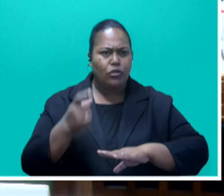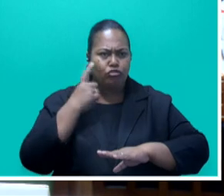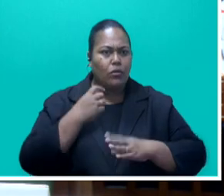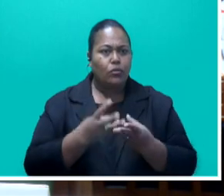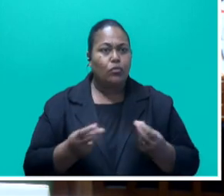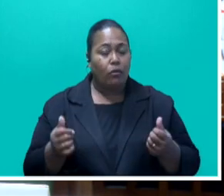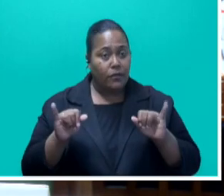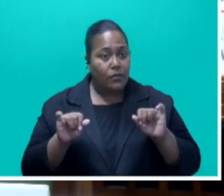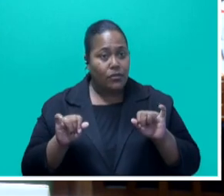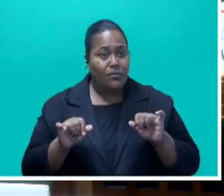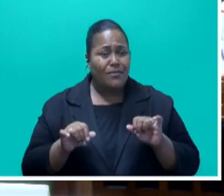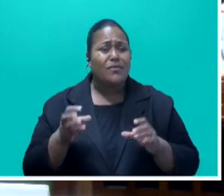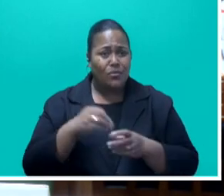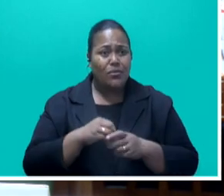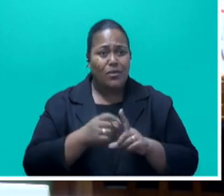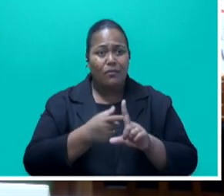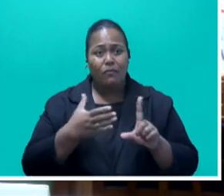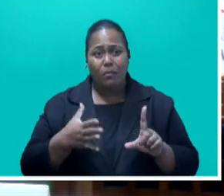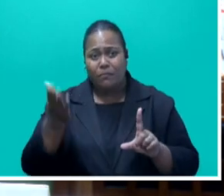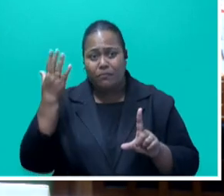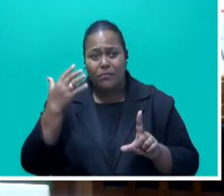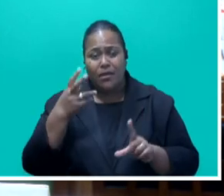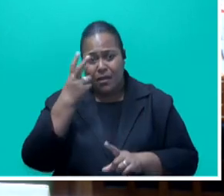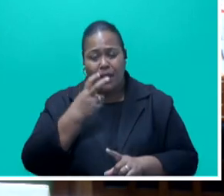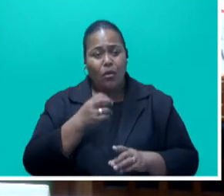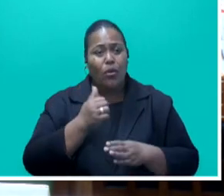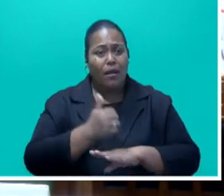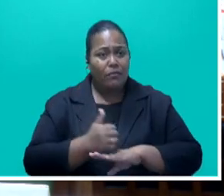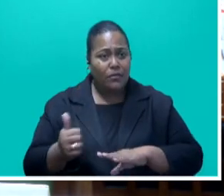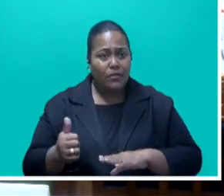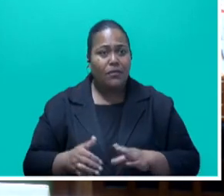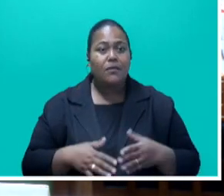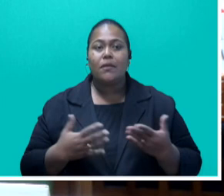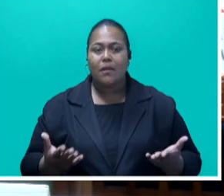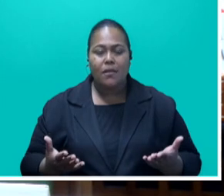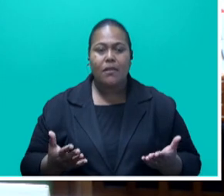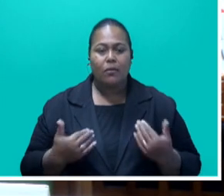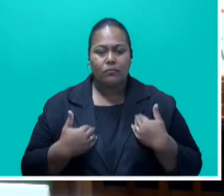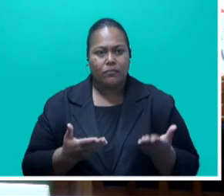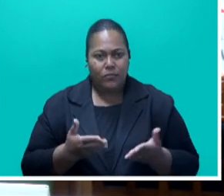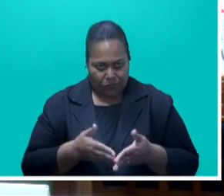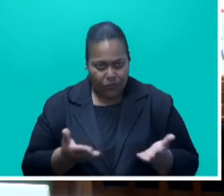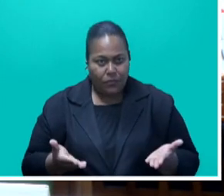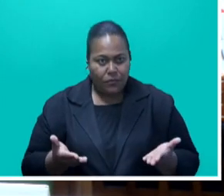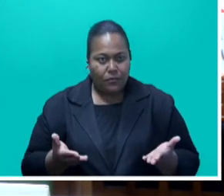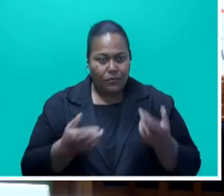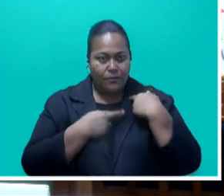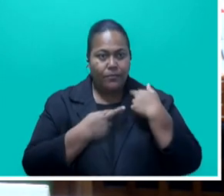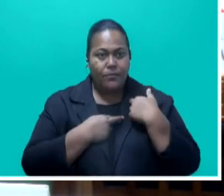including the previous government. And, of course, this is something that has fallen upon the government now. But,